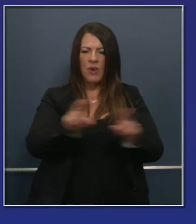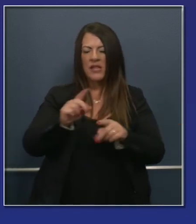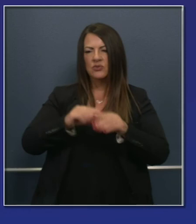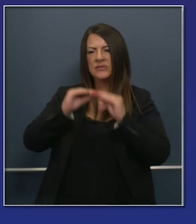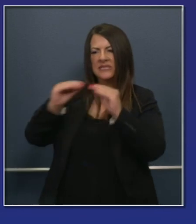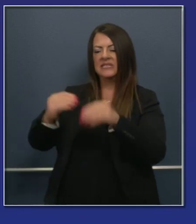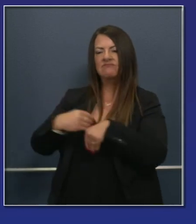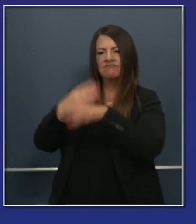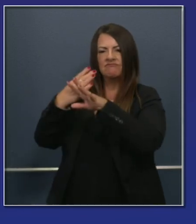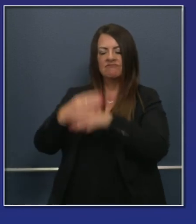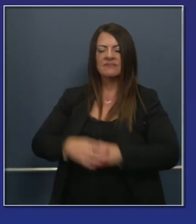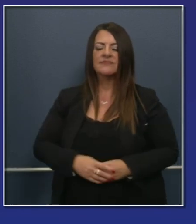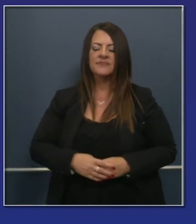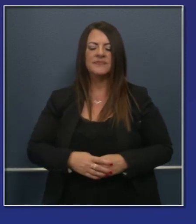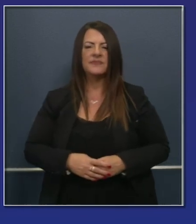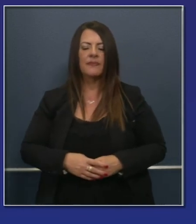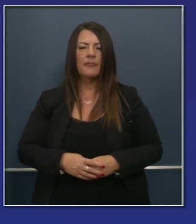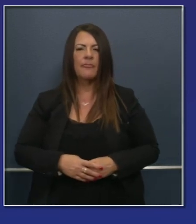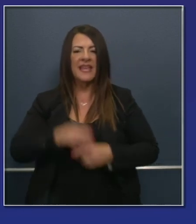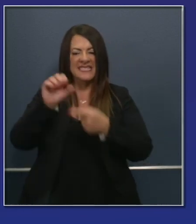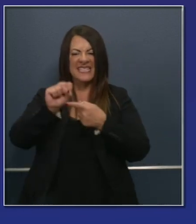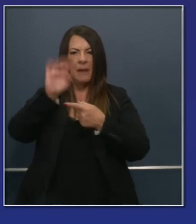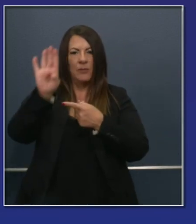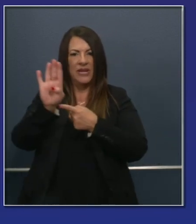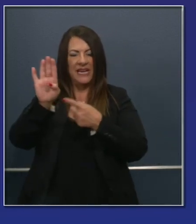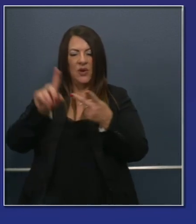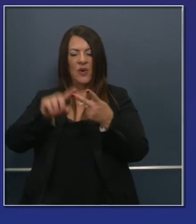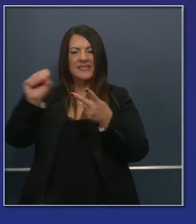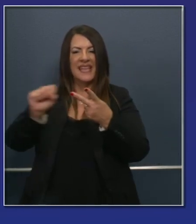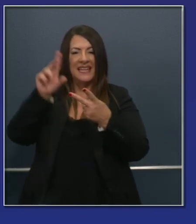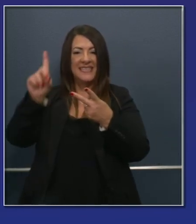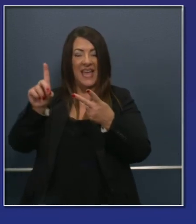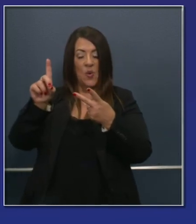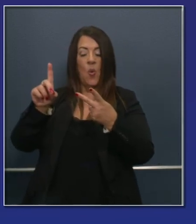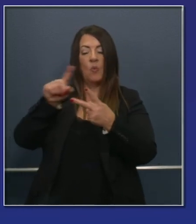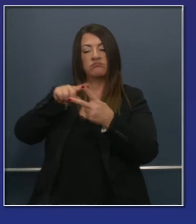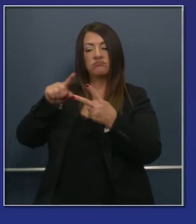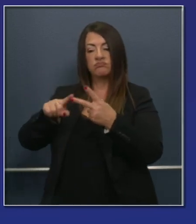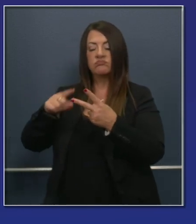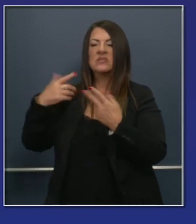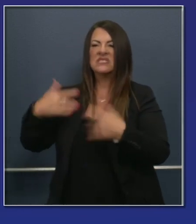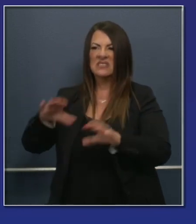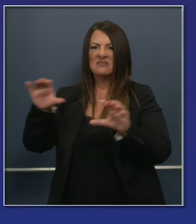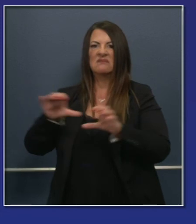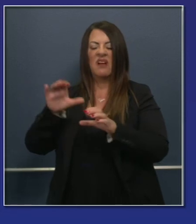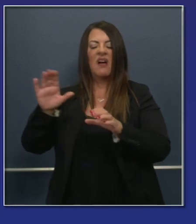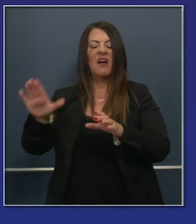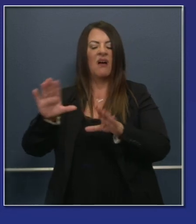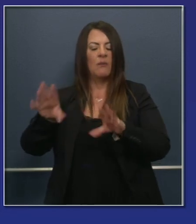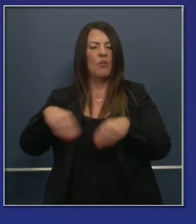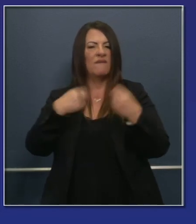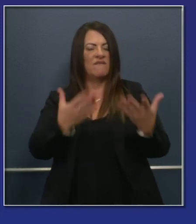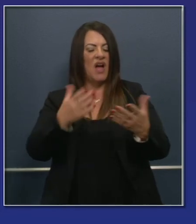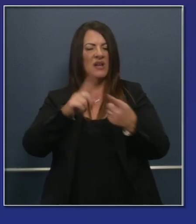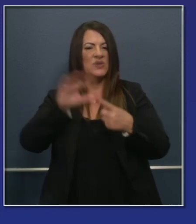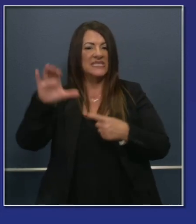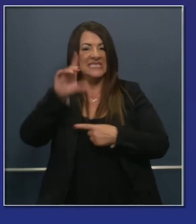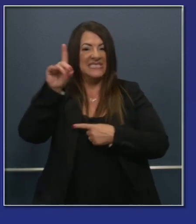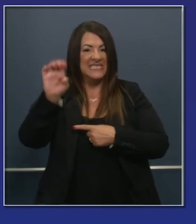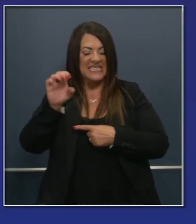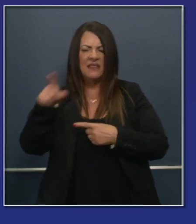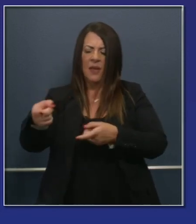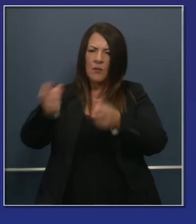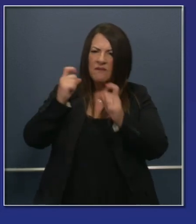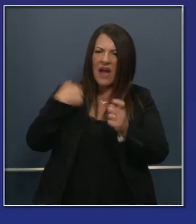Bernardino, and San Diego, have launched a distance learning consortium through the CCEE, which provides curriculum